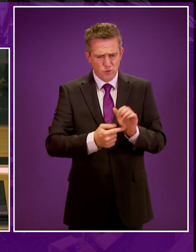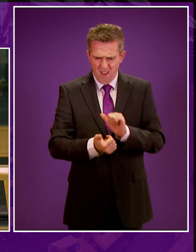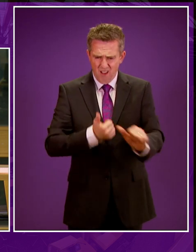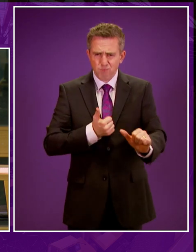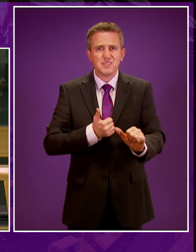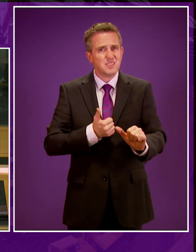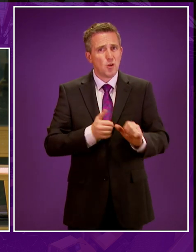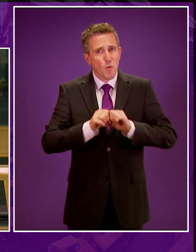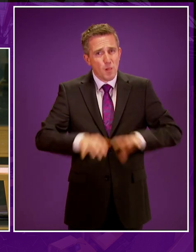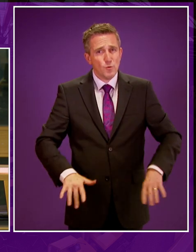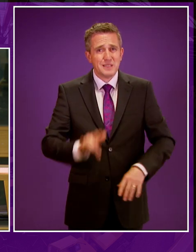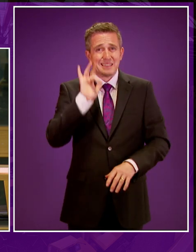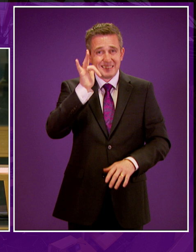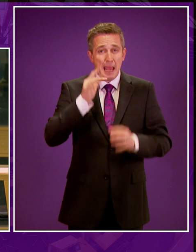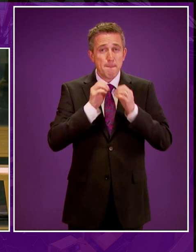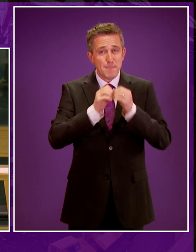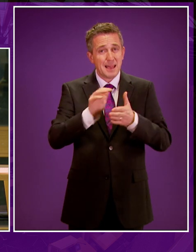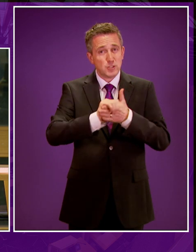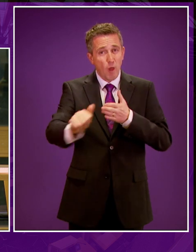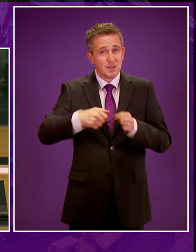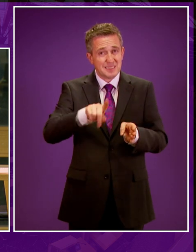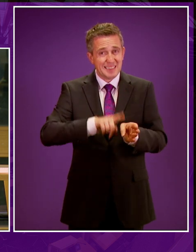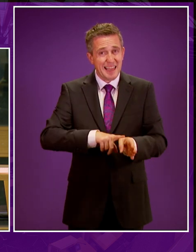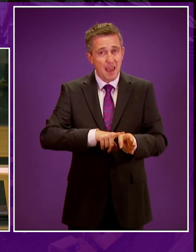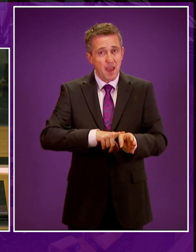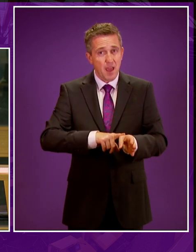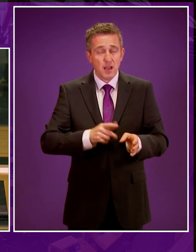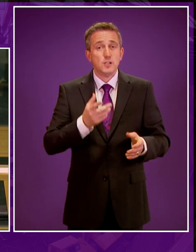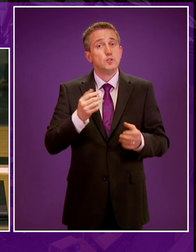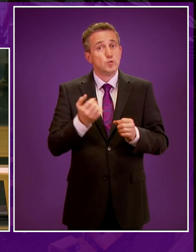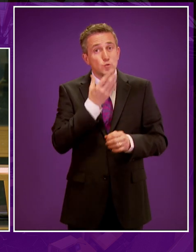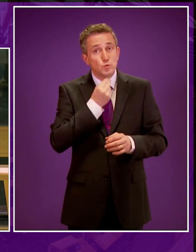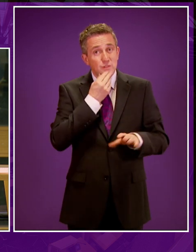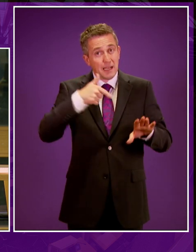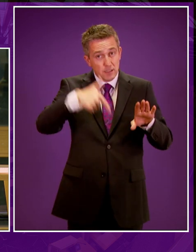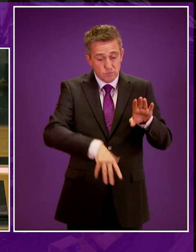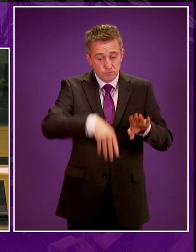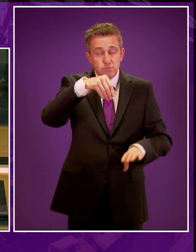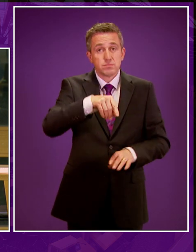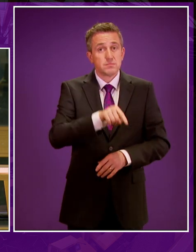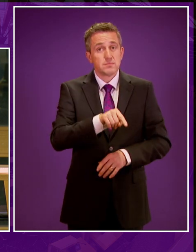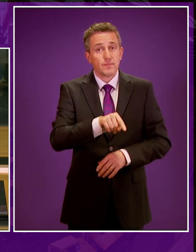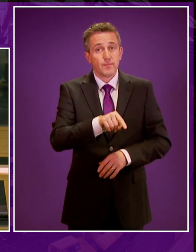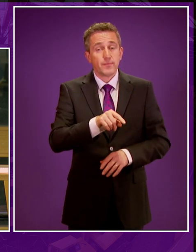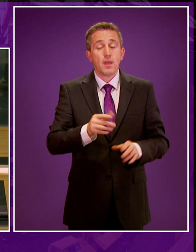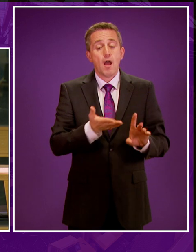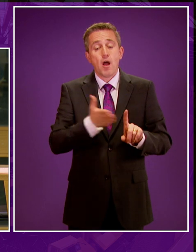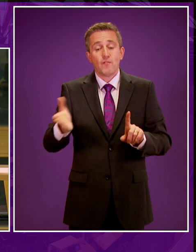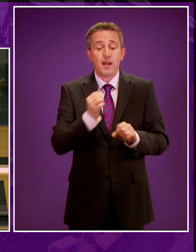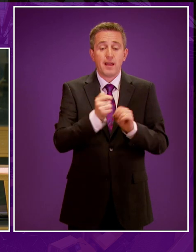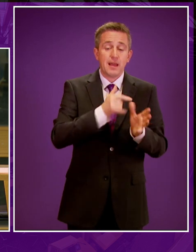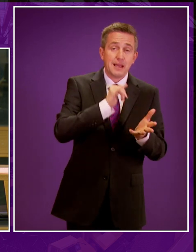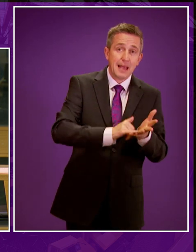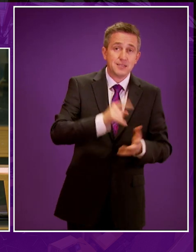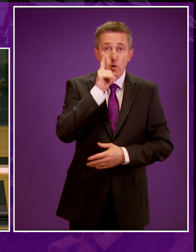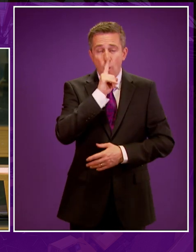actually losing 10 billion dollars a year to perform hydraulic fracturing. Contrary to belief, unconventional gas is